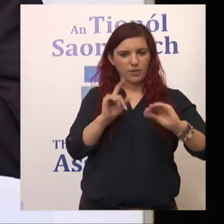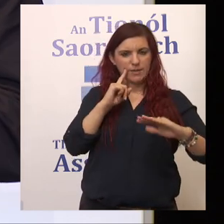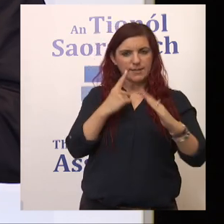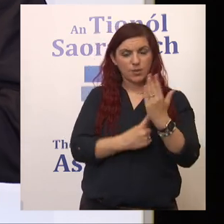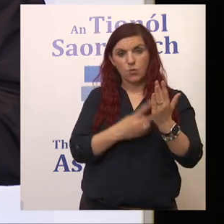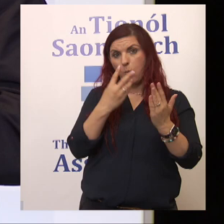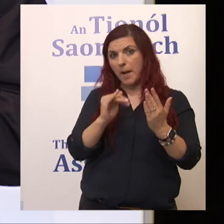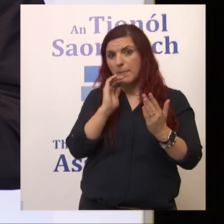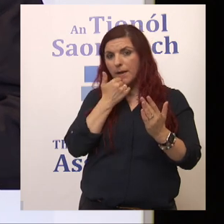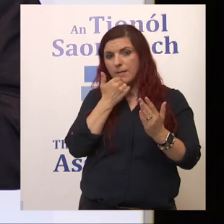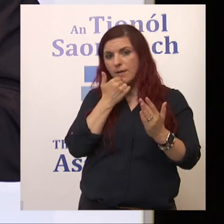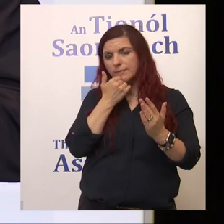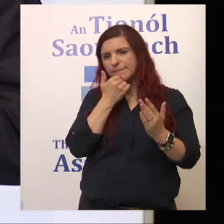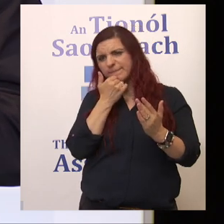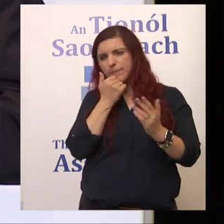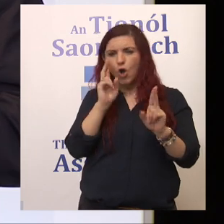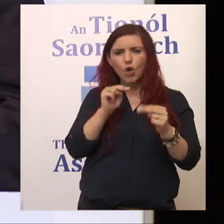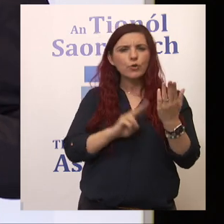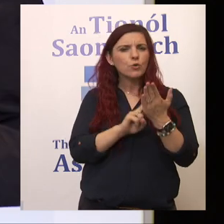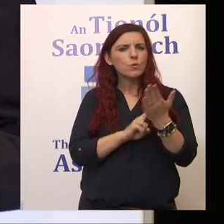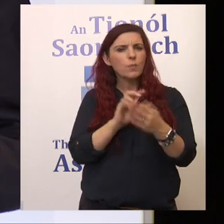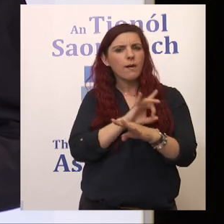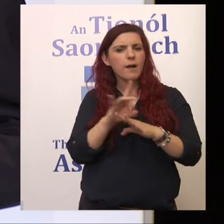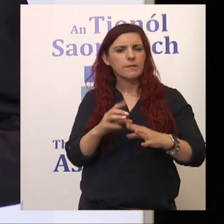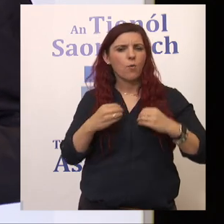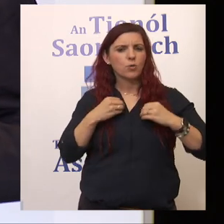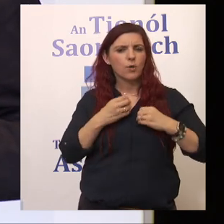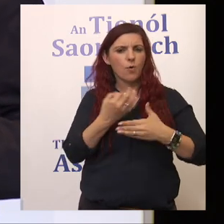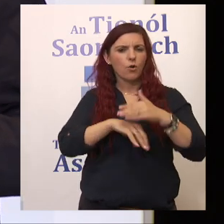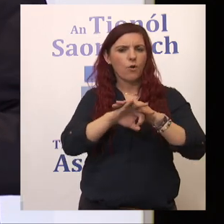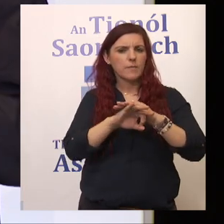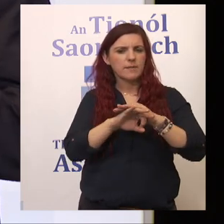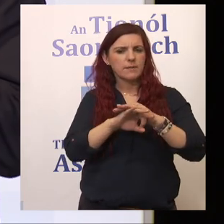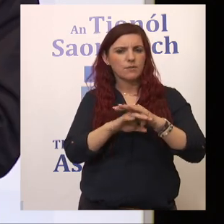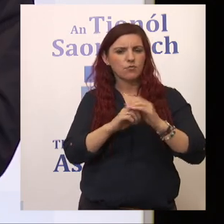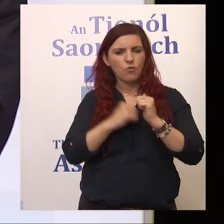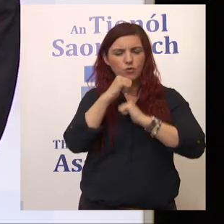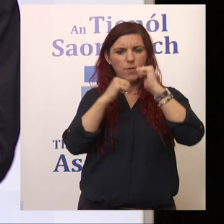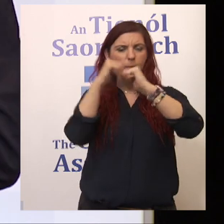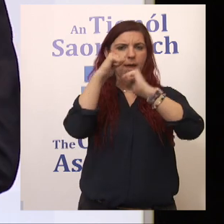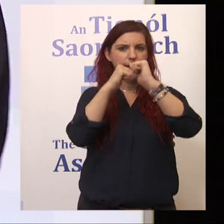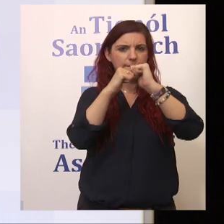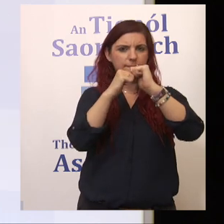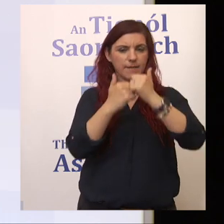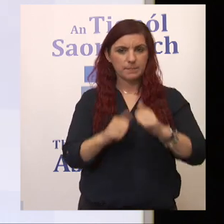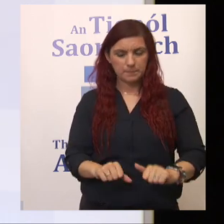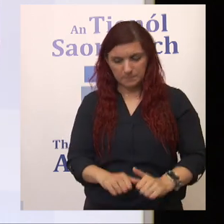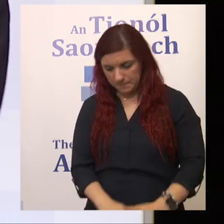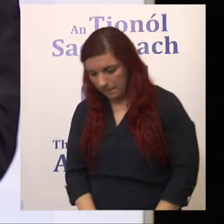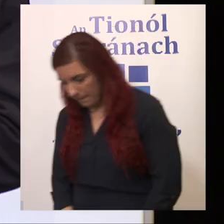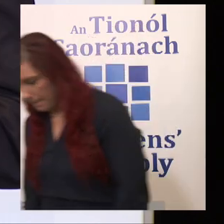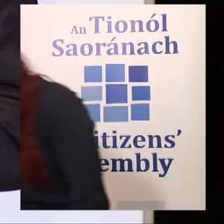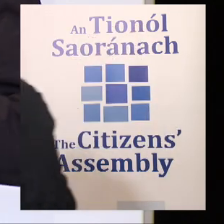because of the somewhat peculiar type of ownership and governance structure that we have internationally. So when we think about what a mayor might do,